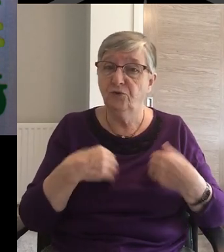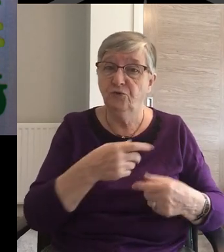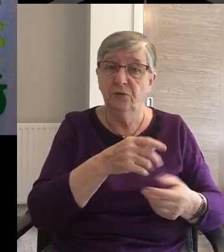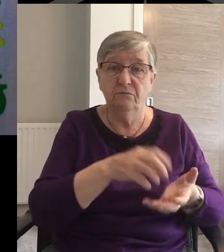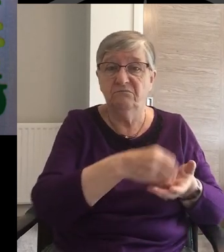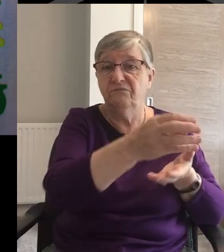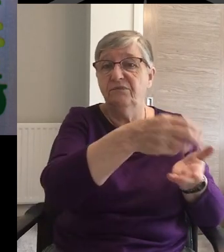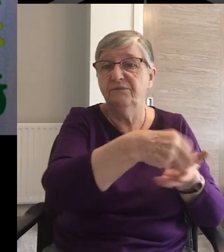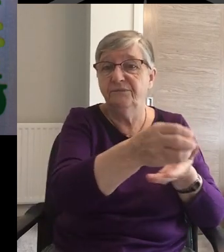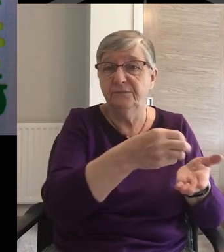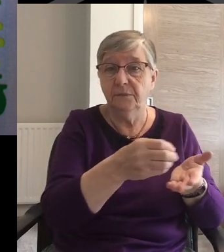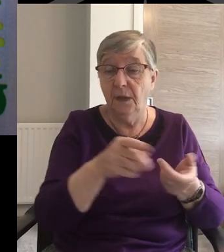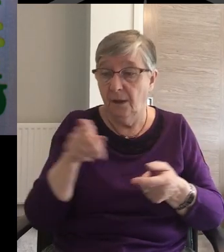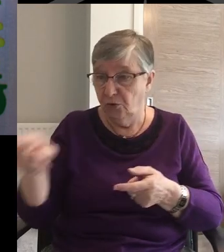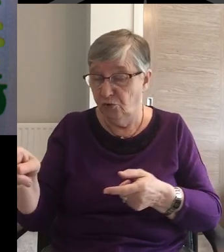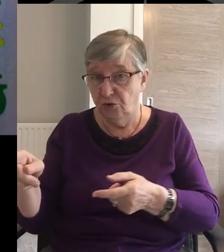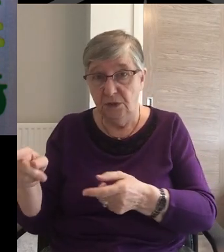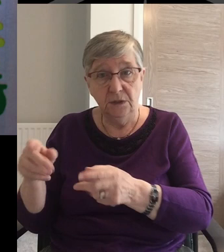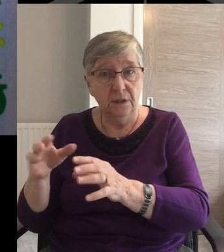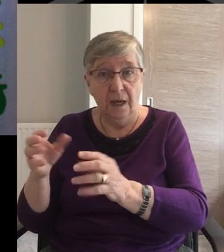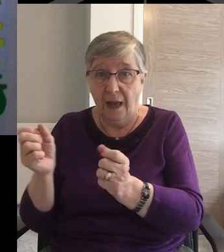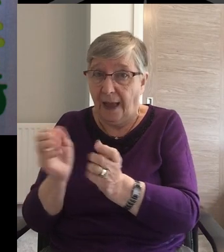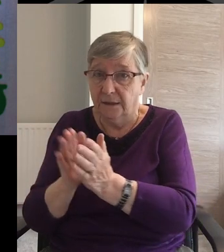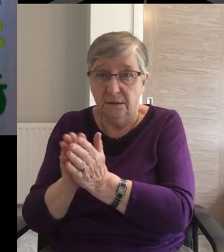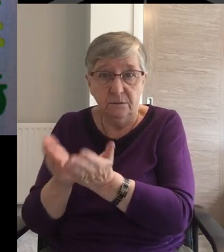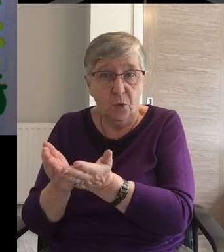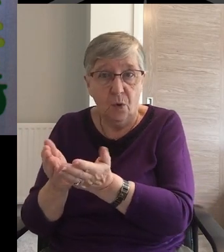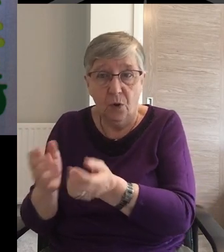poverty Put in all She had to live on